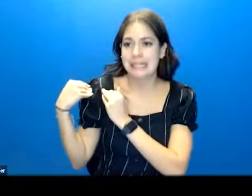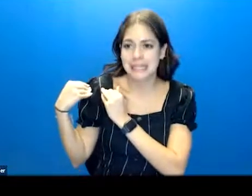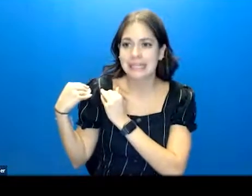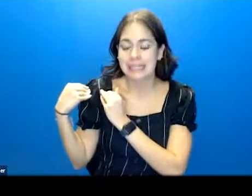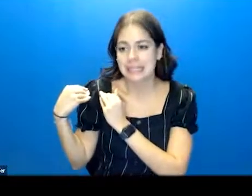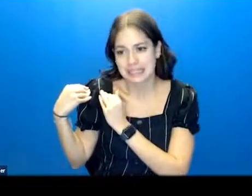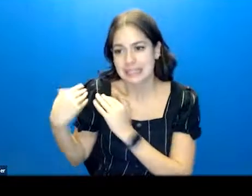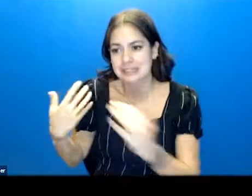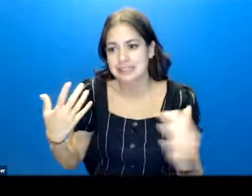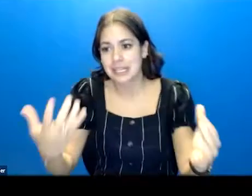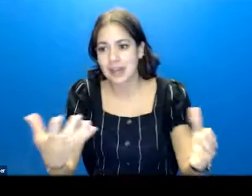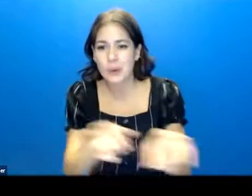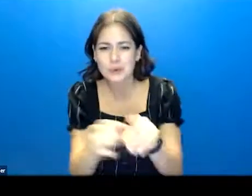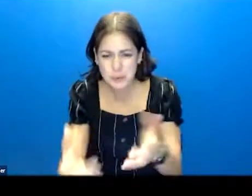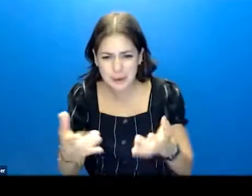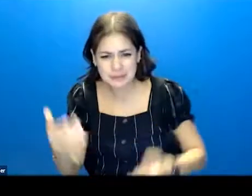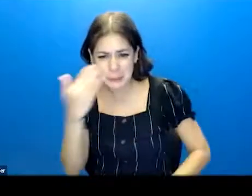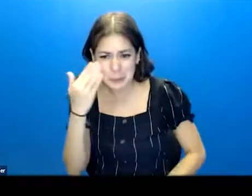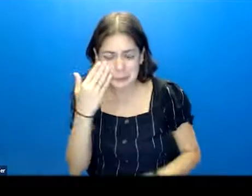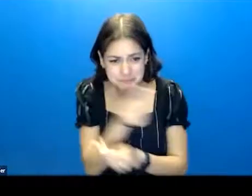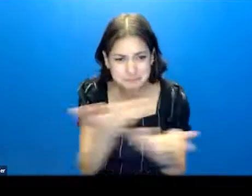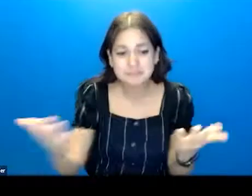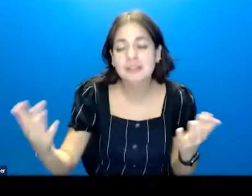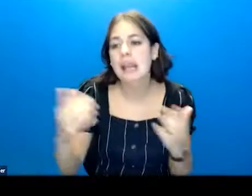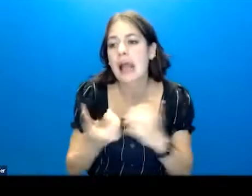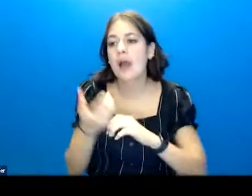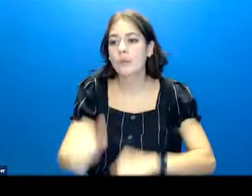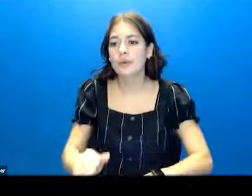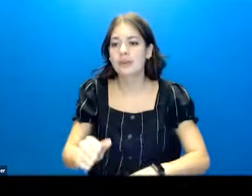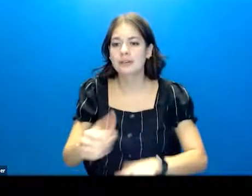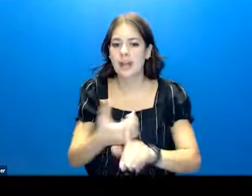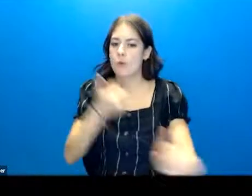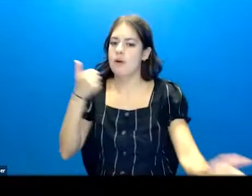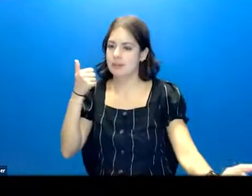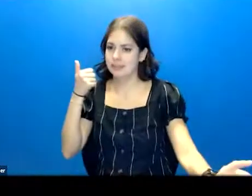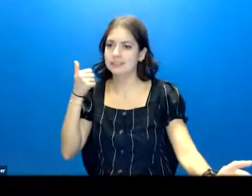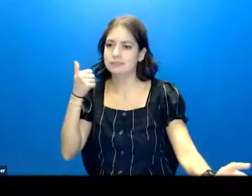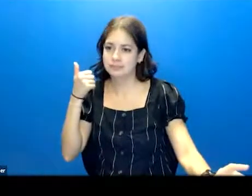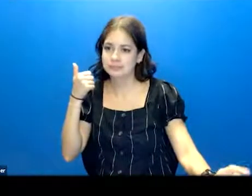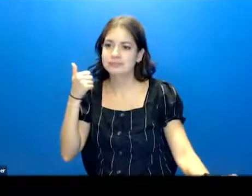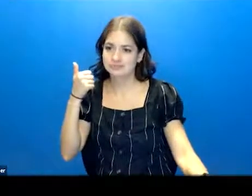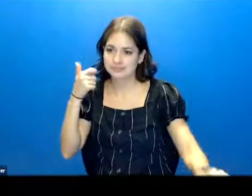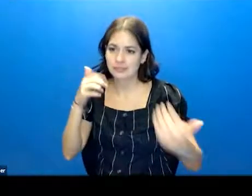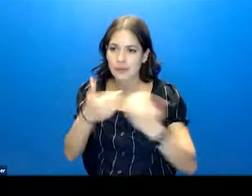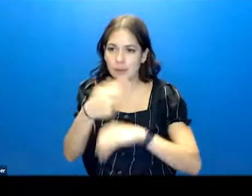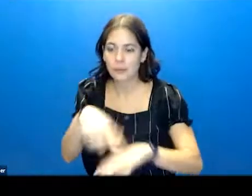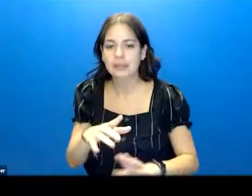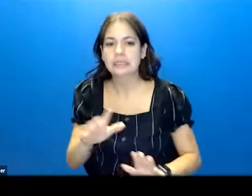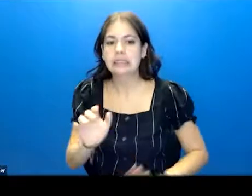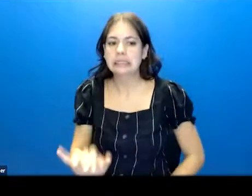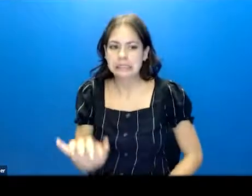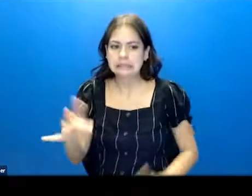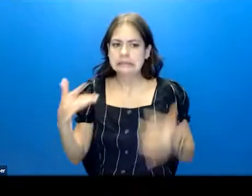And I also want to acknowledge how that makes us avoidant. How it makes us be like, I